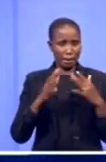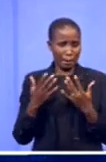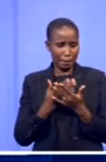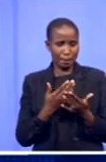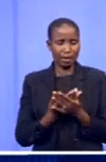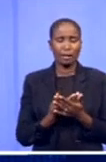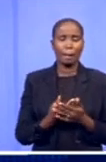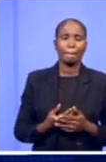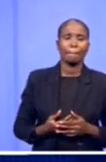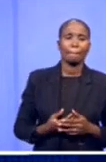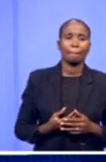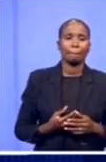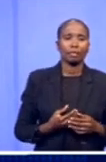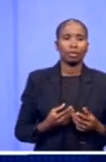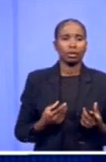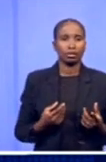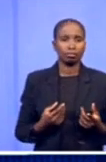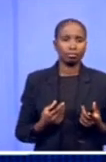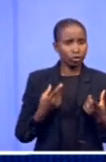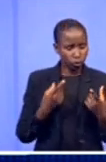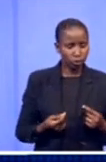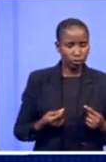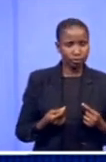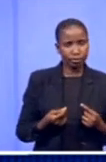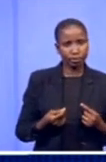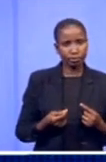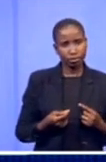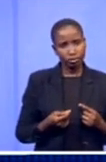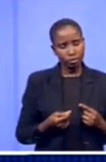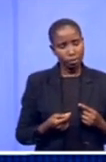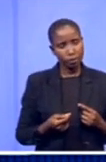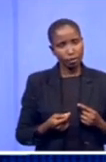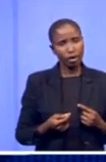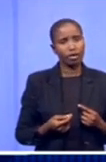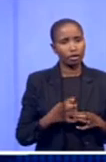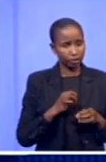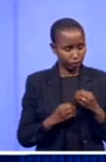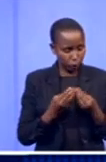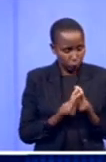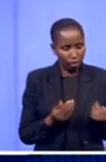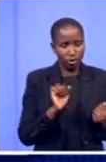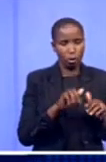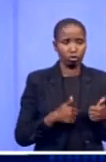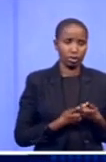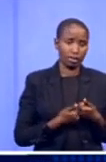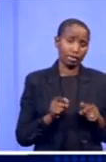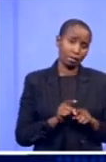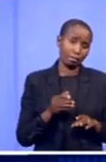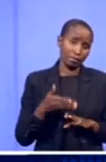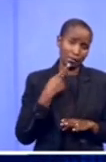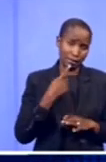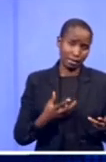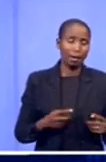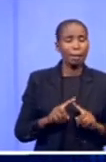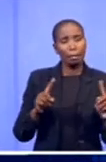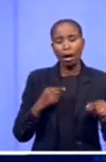contractual obligations, as they were said. But it's always unfortunate when an investment